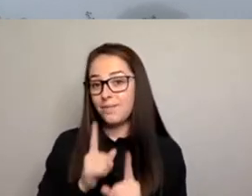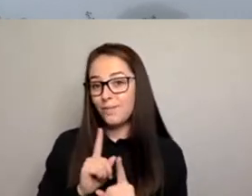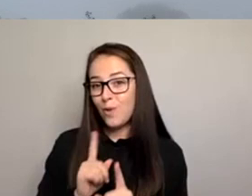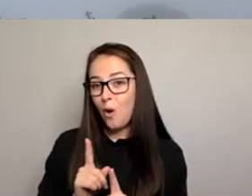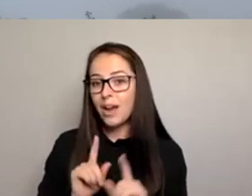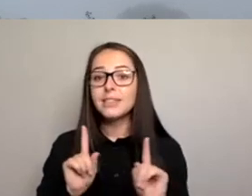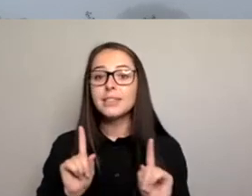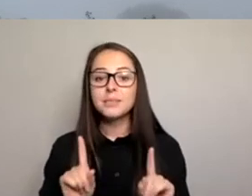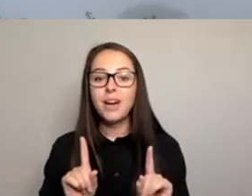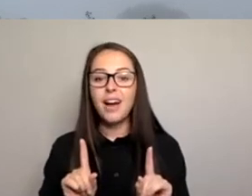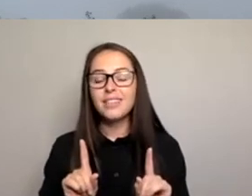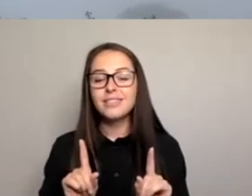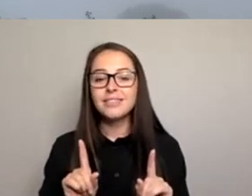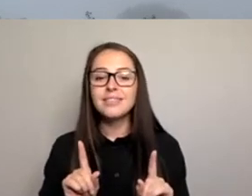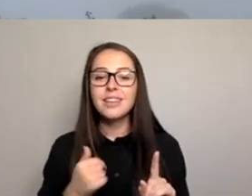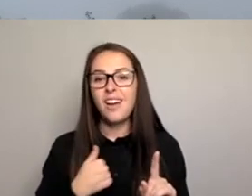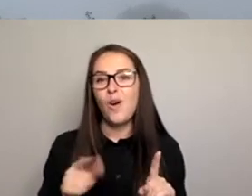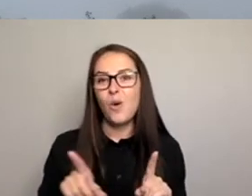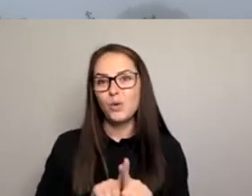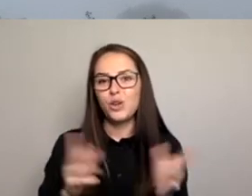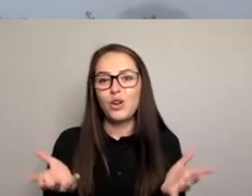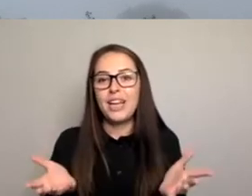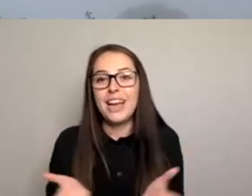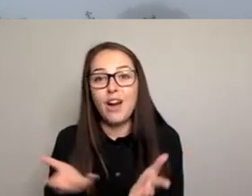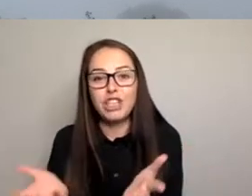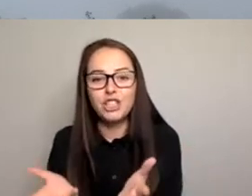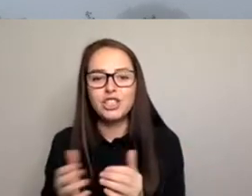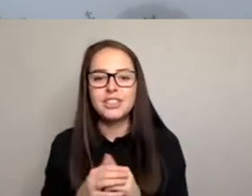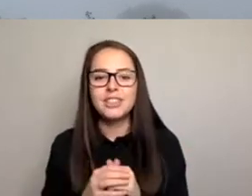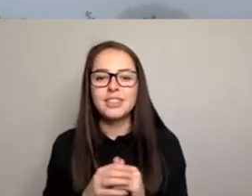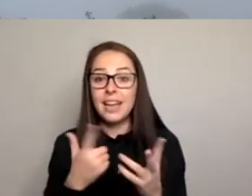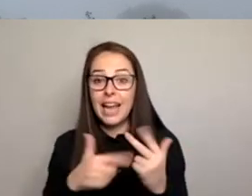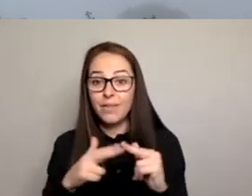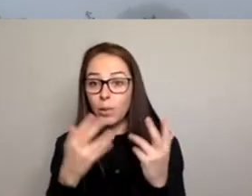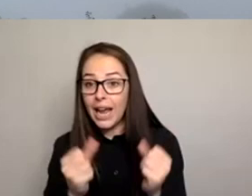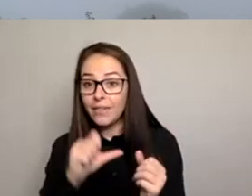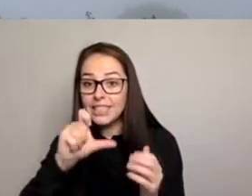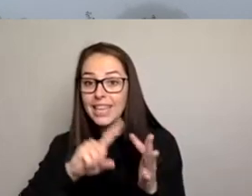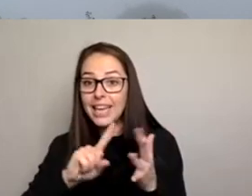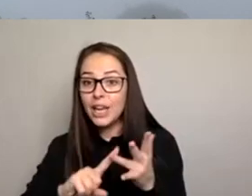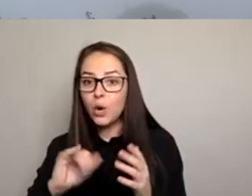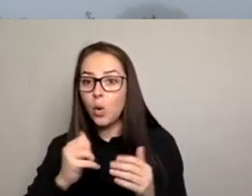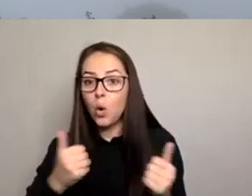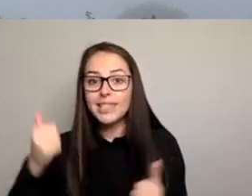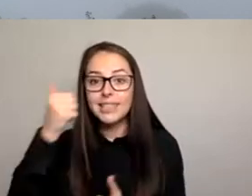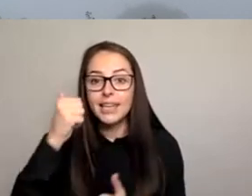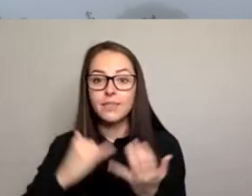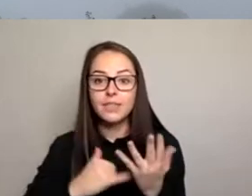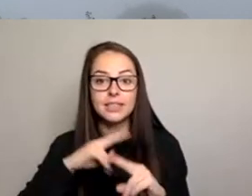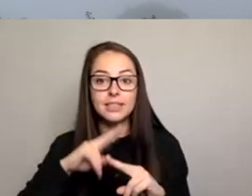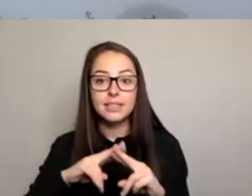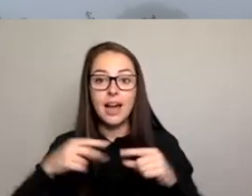the staff that are on, particularly if we've got CEOs or senior executive staff on the line as well,